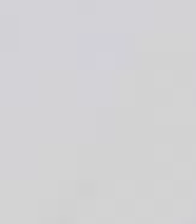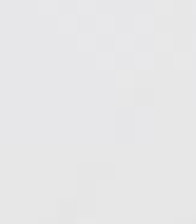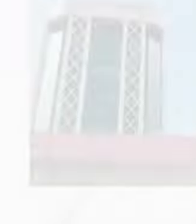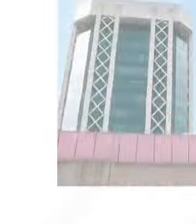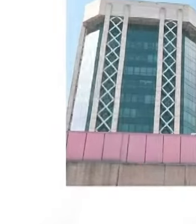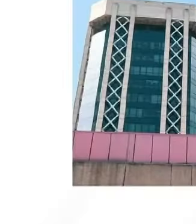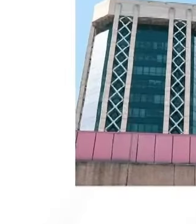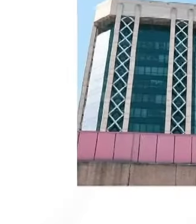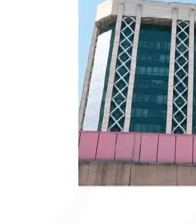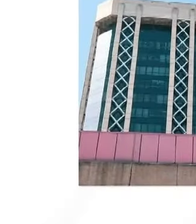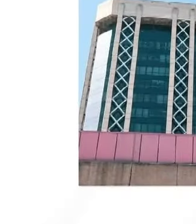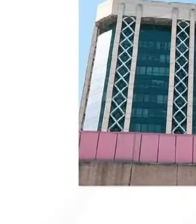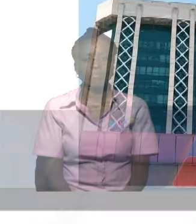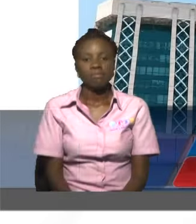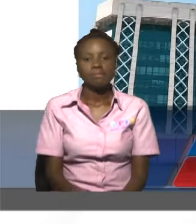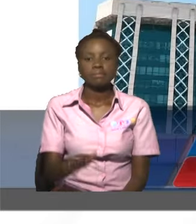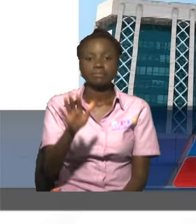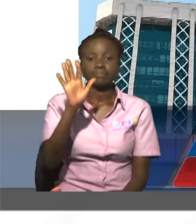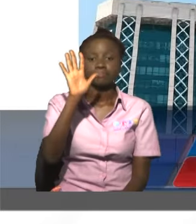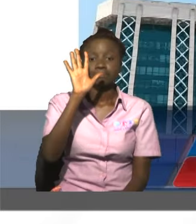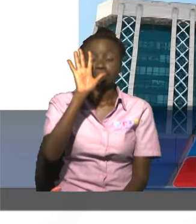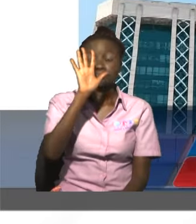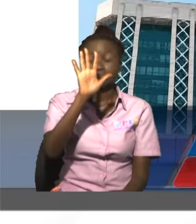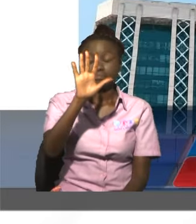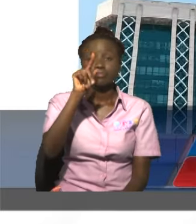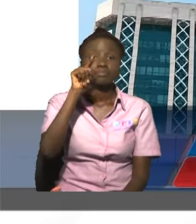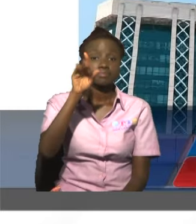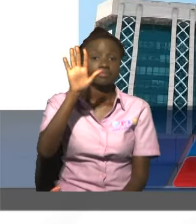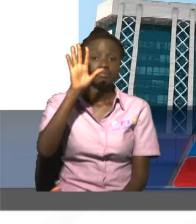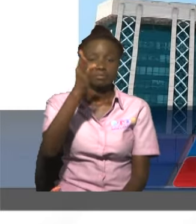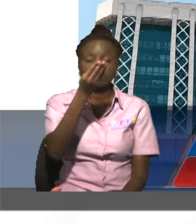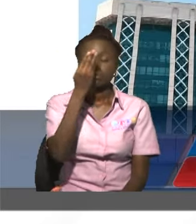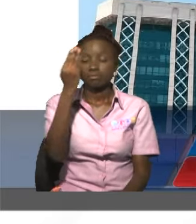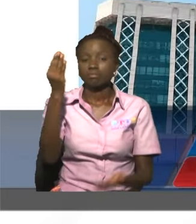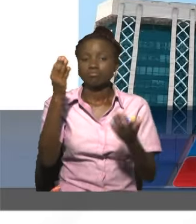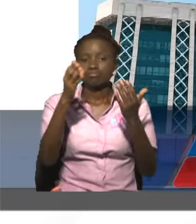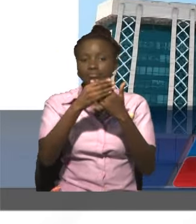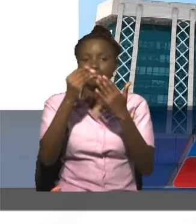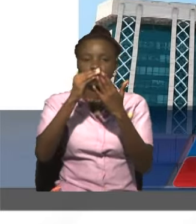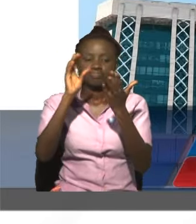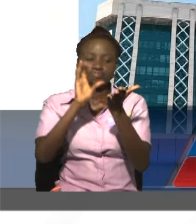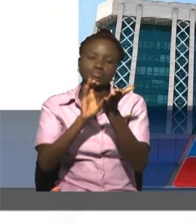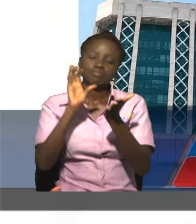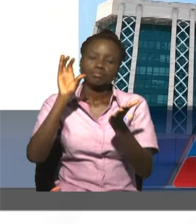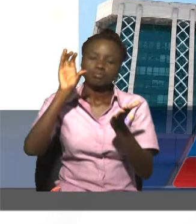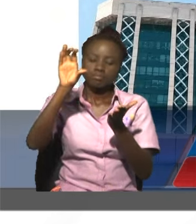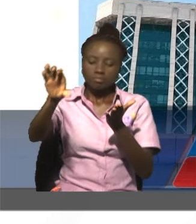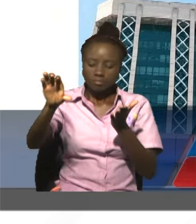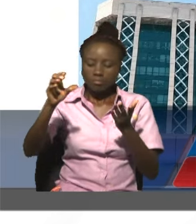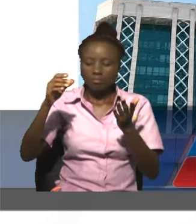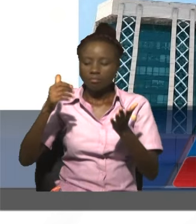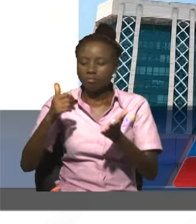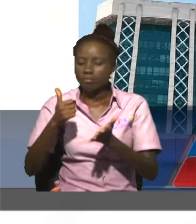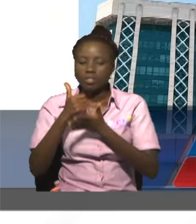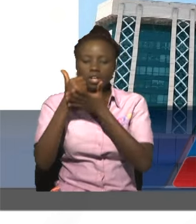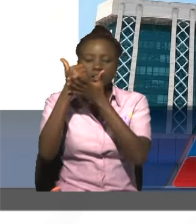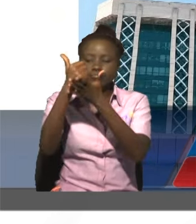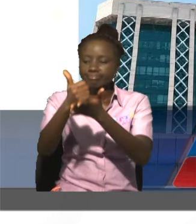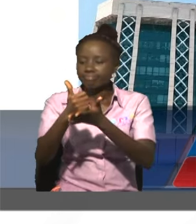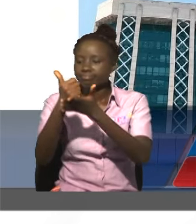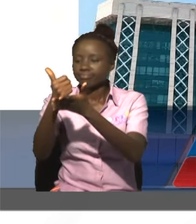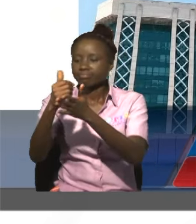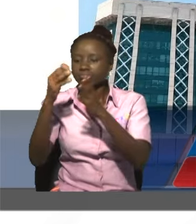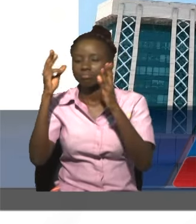T.T. $5 billion was allocated to the Ministry of Social Development and Family Services to achieve the initiatives of the ministry.